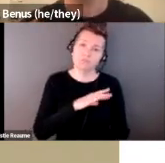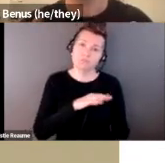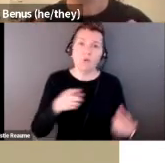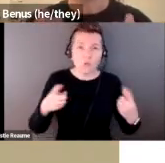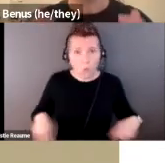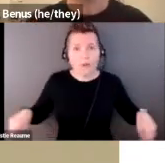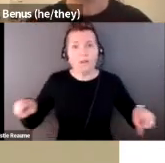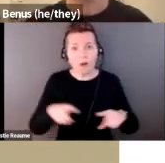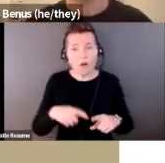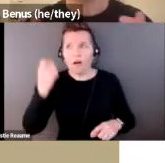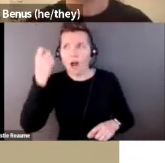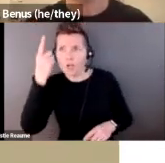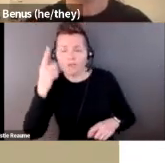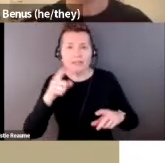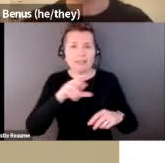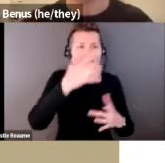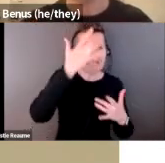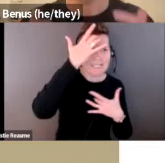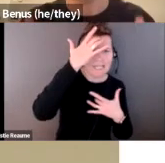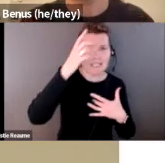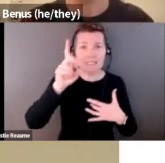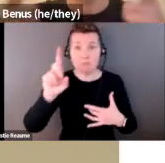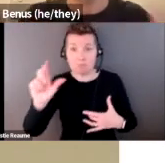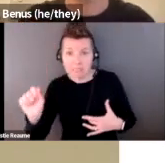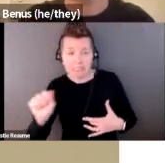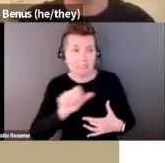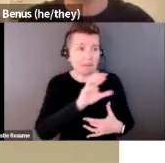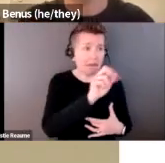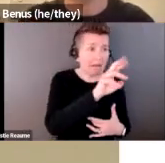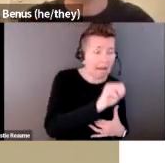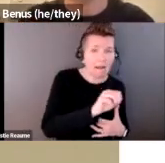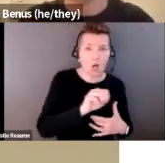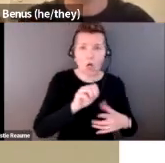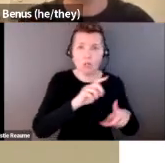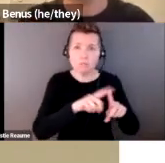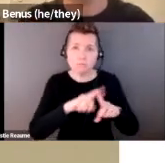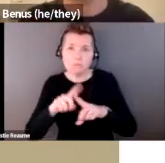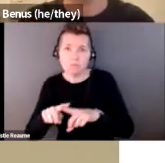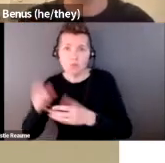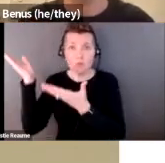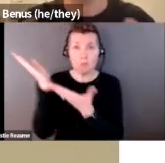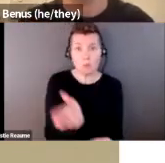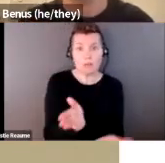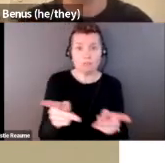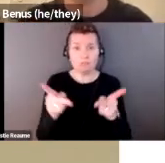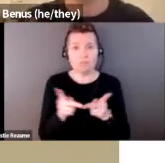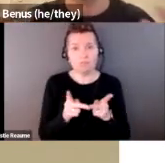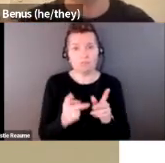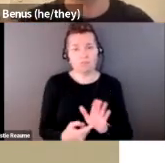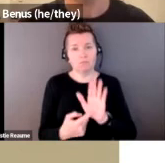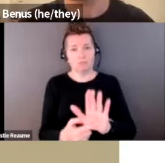disability and care to be for ourselves into a space that often, like the art spaces, are often